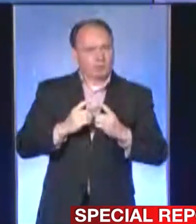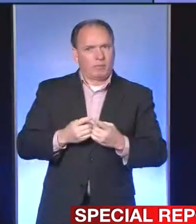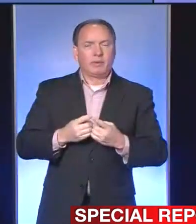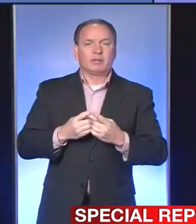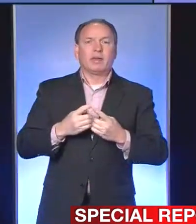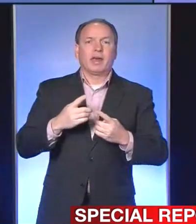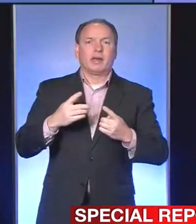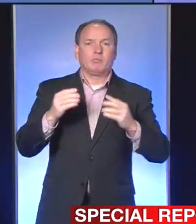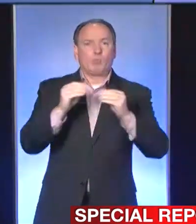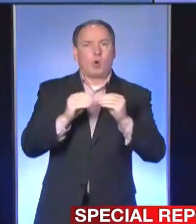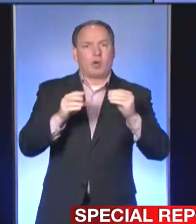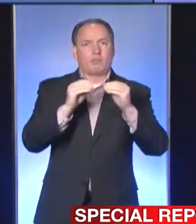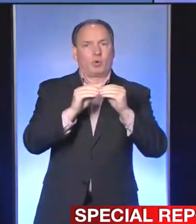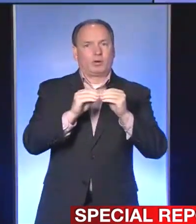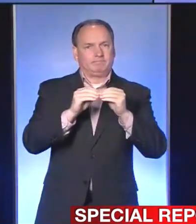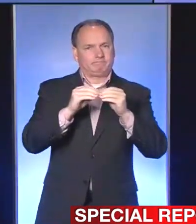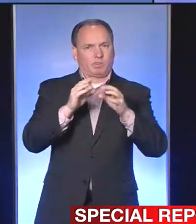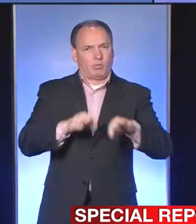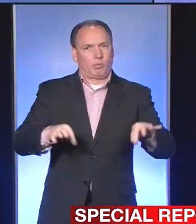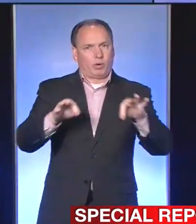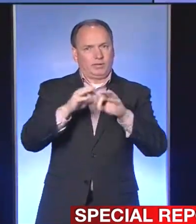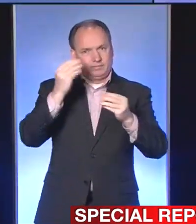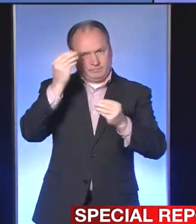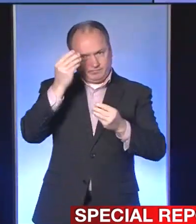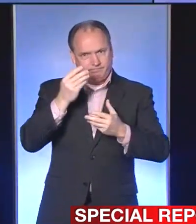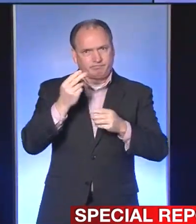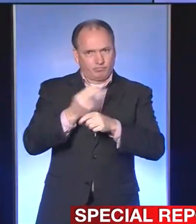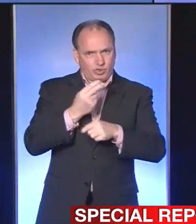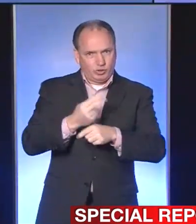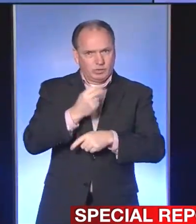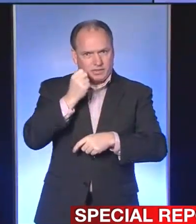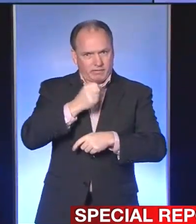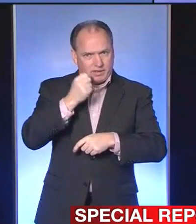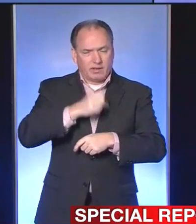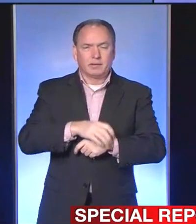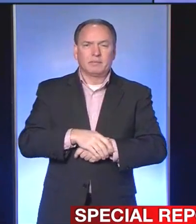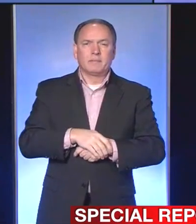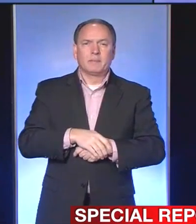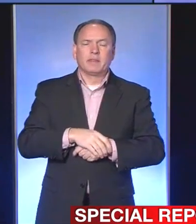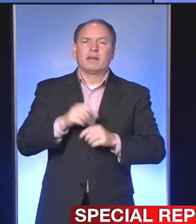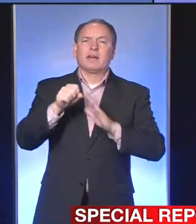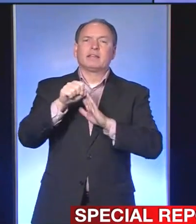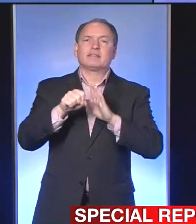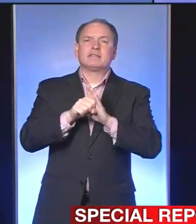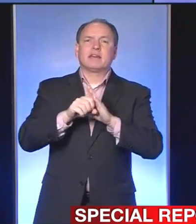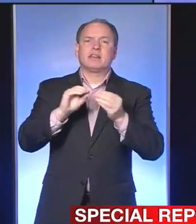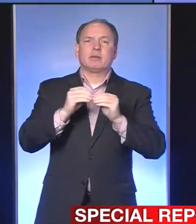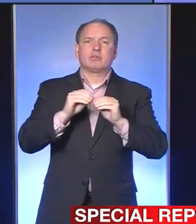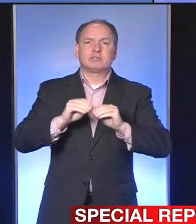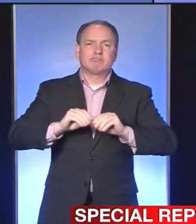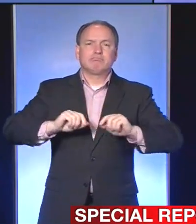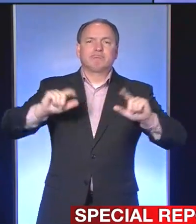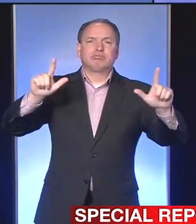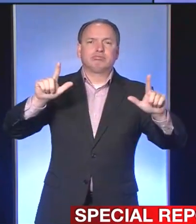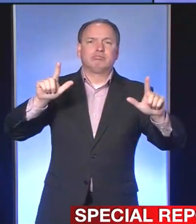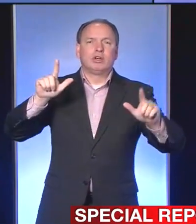more and more useful information every day. The state numbers today are at 27